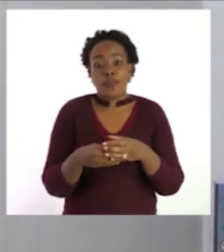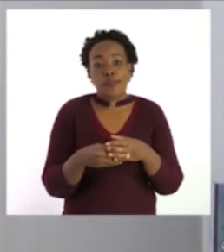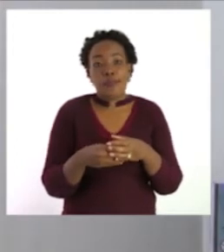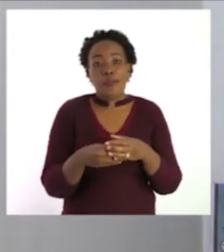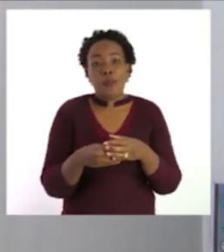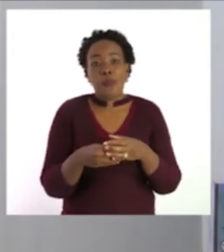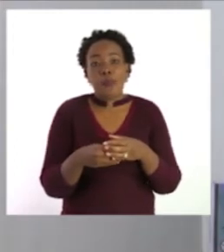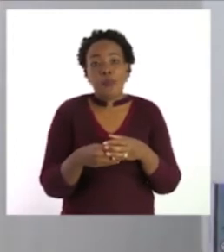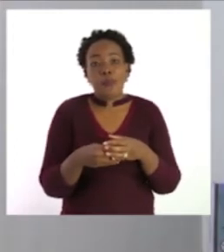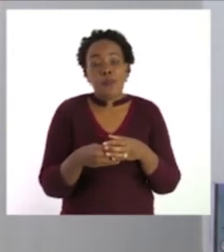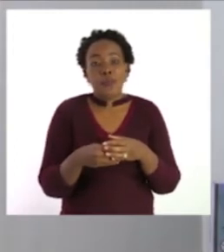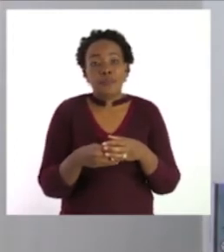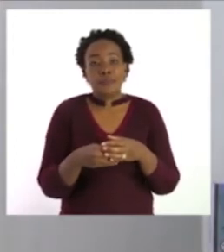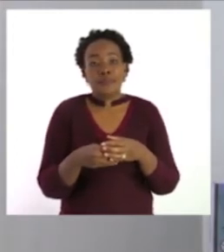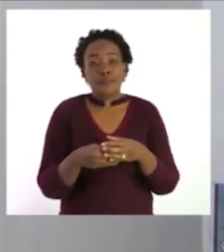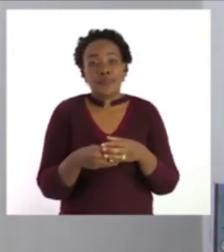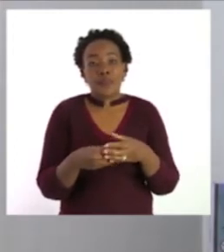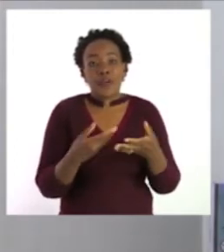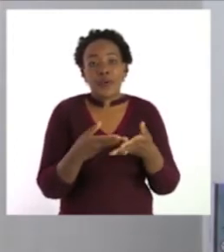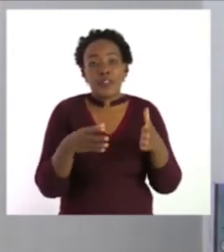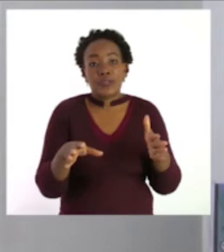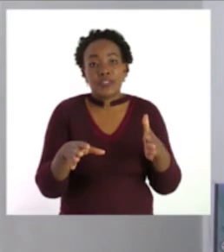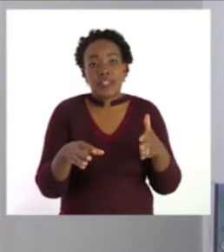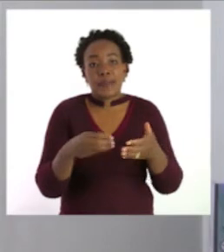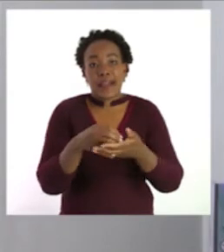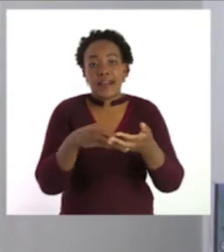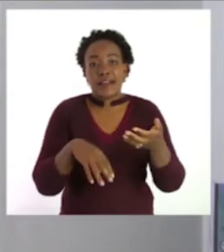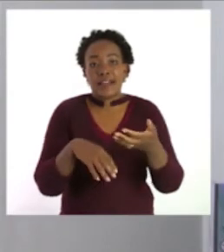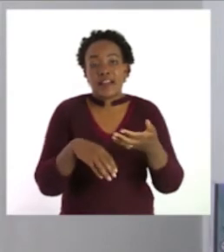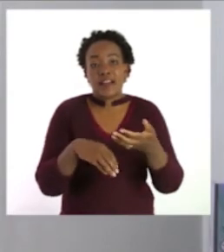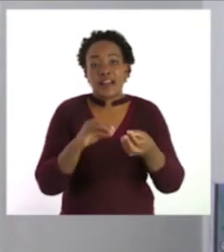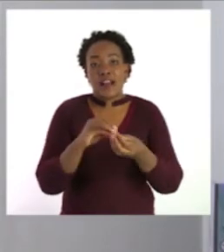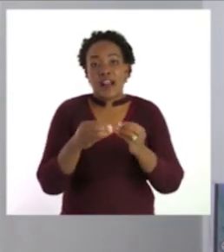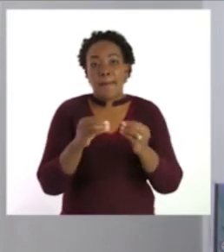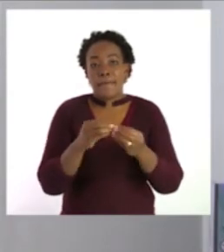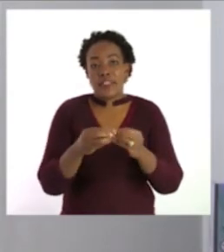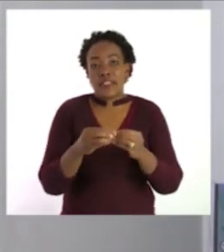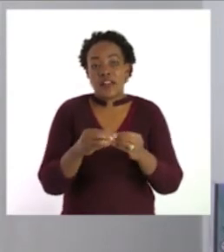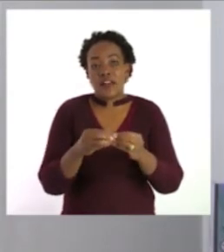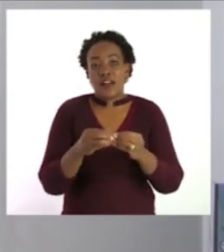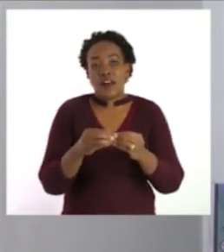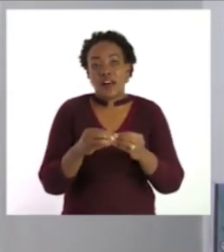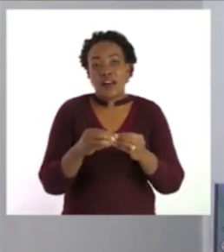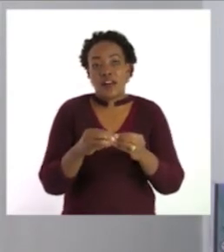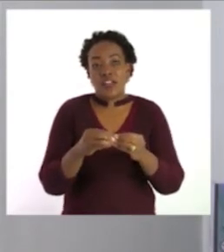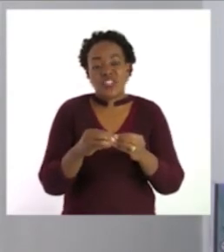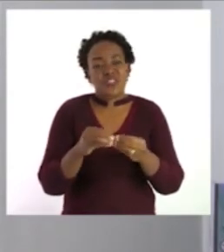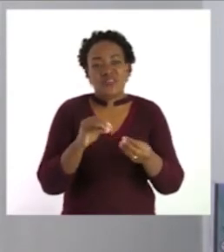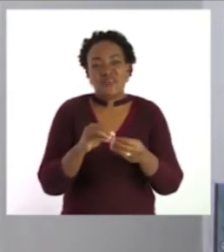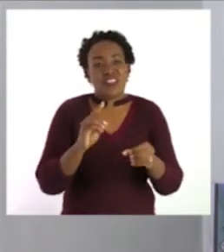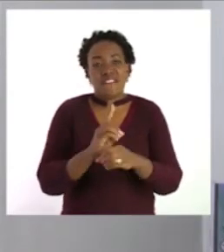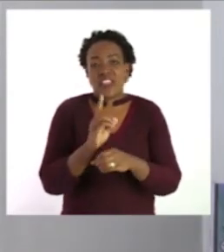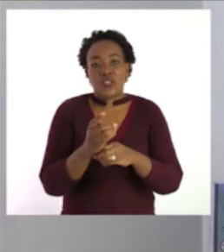And we are going to start by subtracting numbers. And I'll do with you the first one